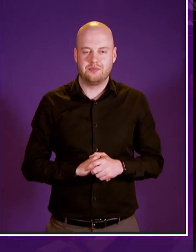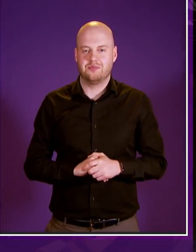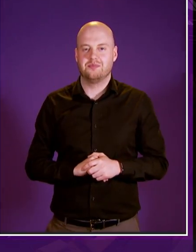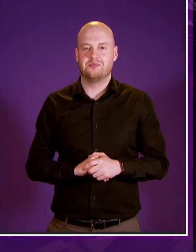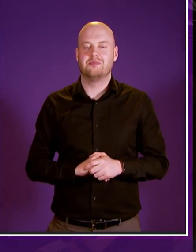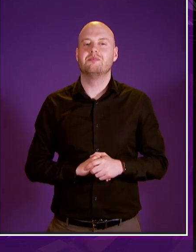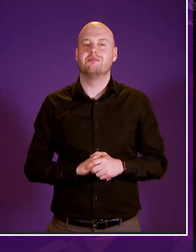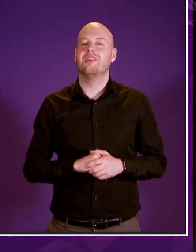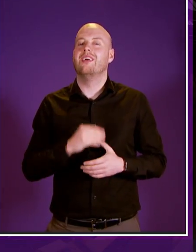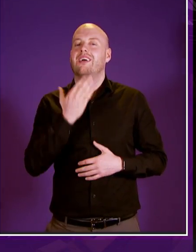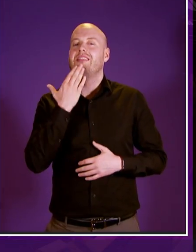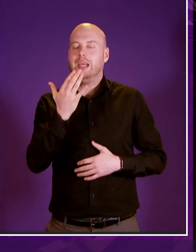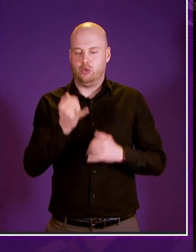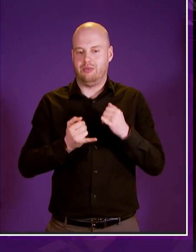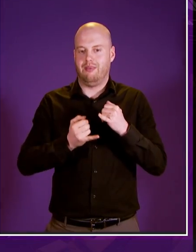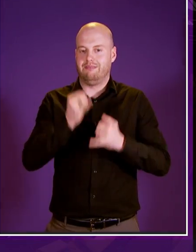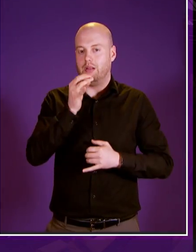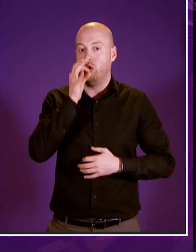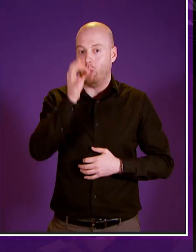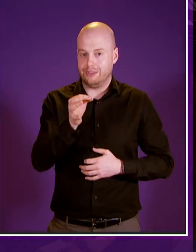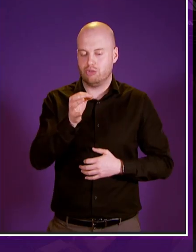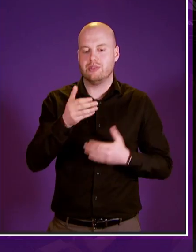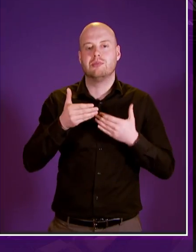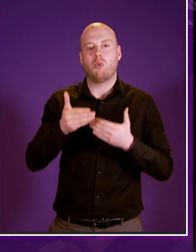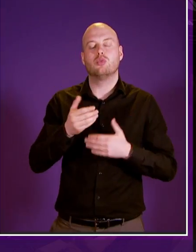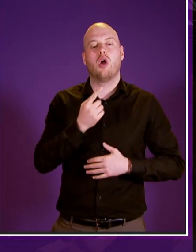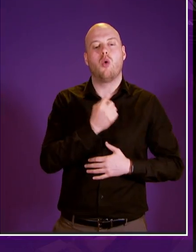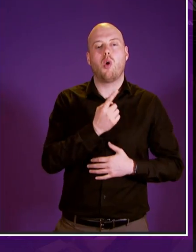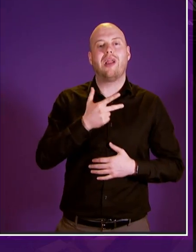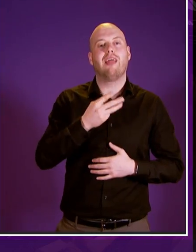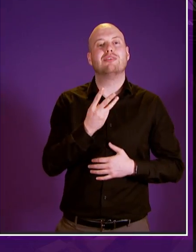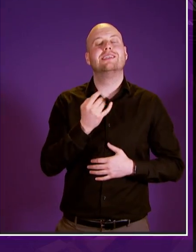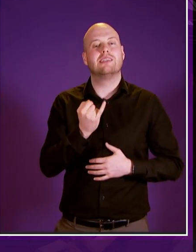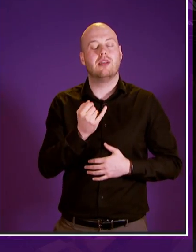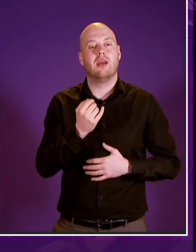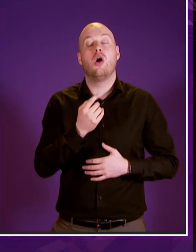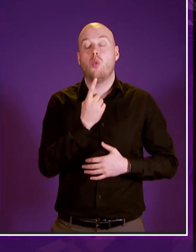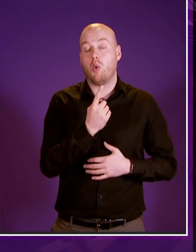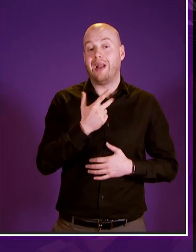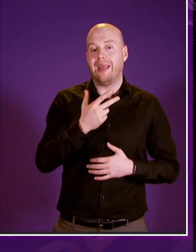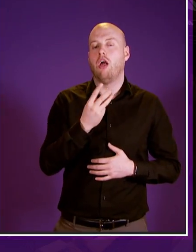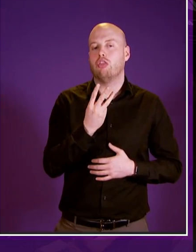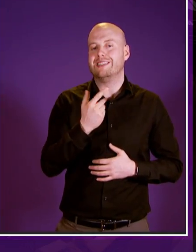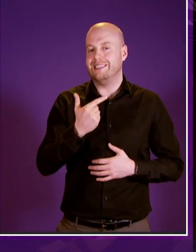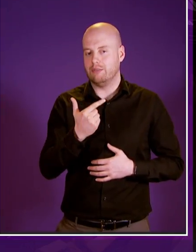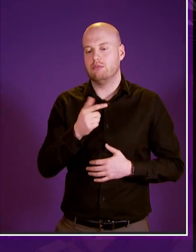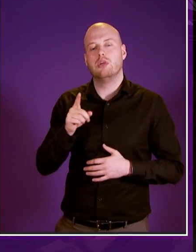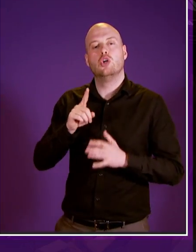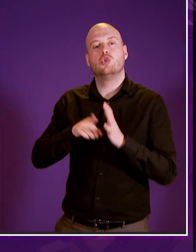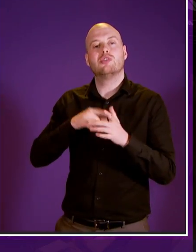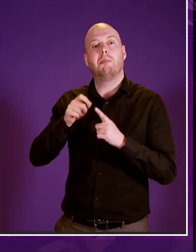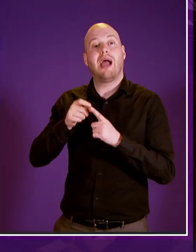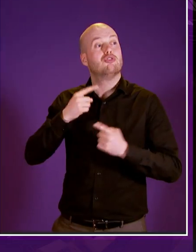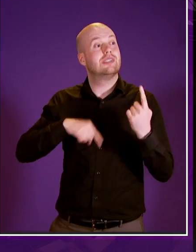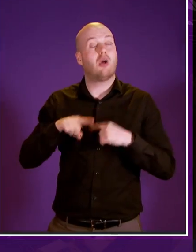thank you and there's a final question that motion double one eight three seven in the name of joe is patrick on behalf of the parliamentary bureau on approval of an ssi